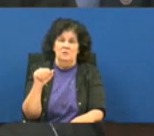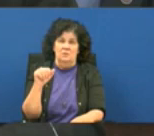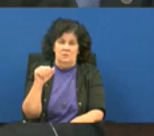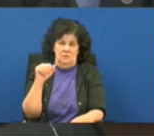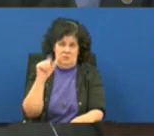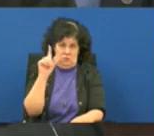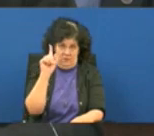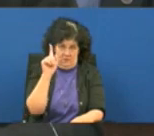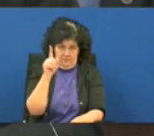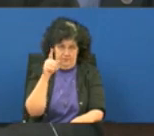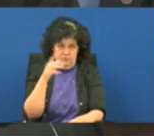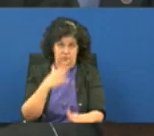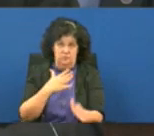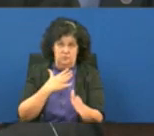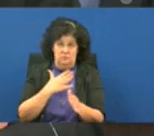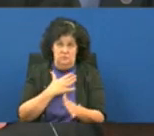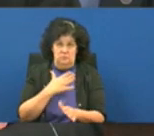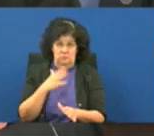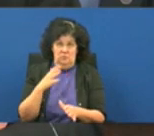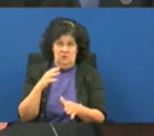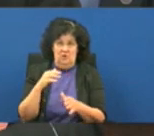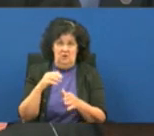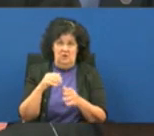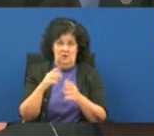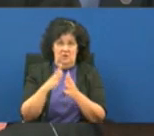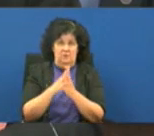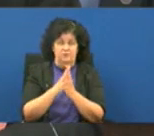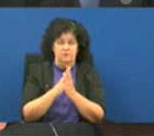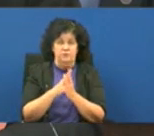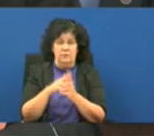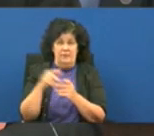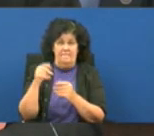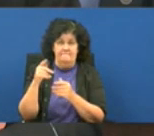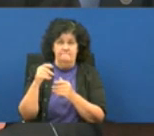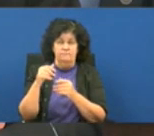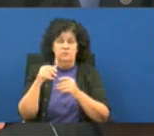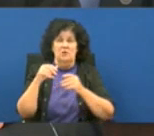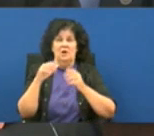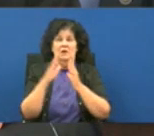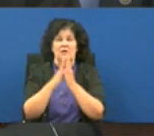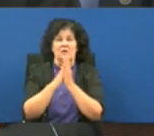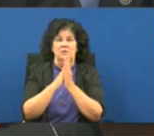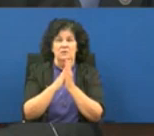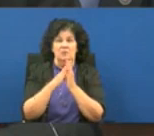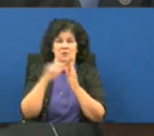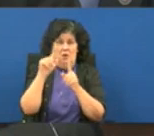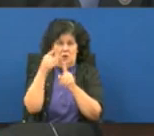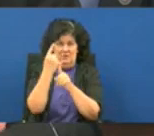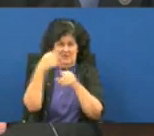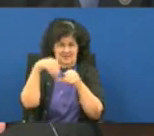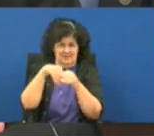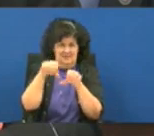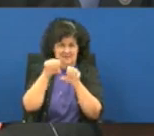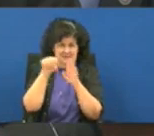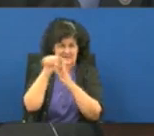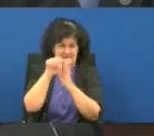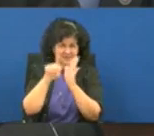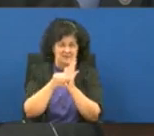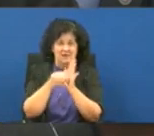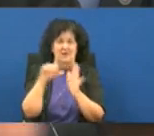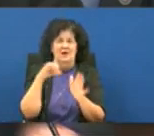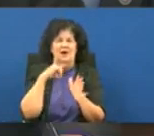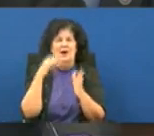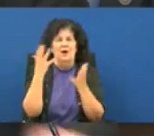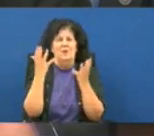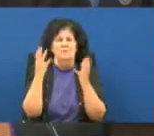because we're the first in the state that's why they're being brought in well i mean they're only in the state or i mean i'm